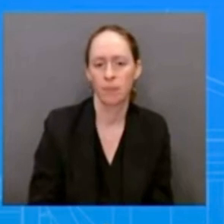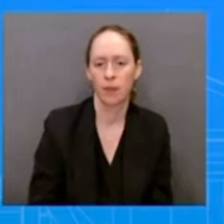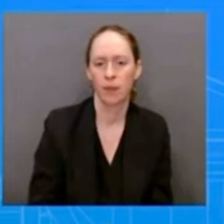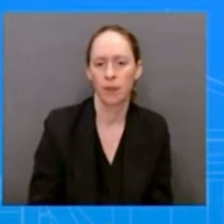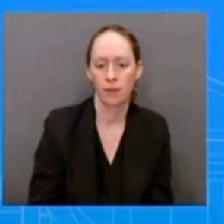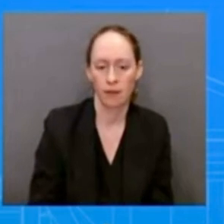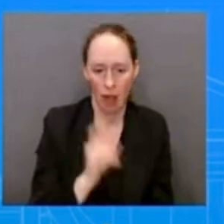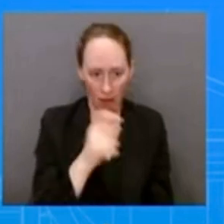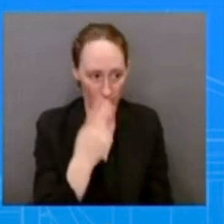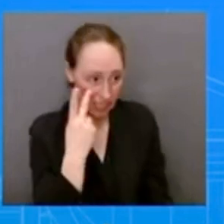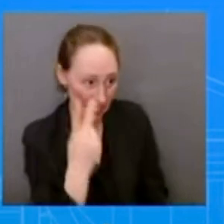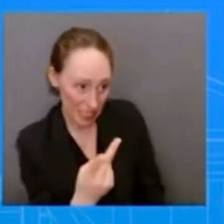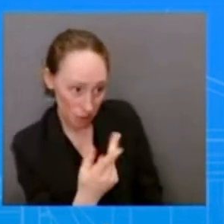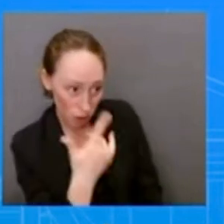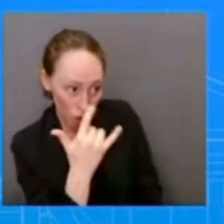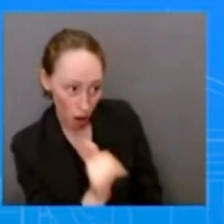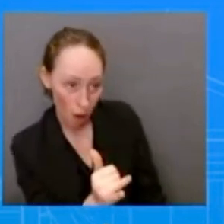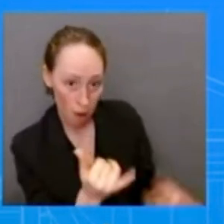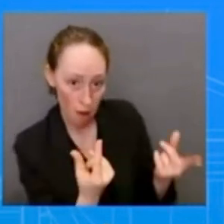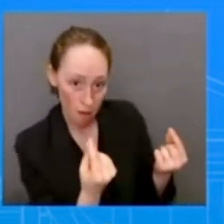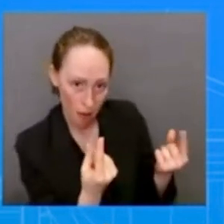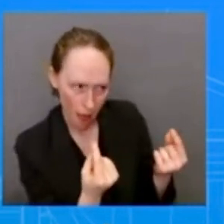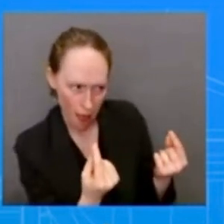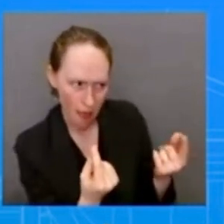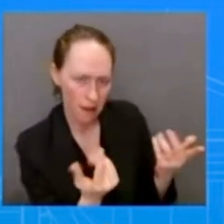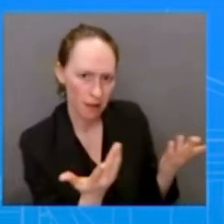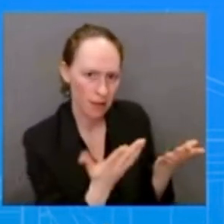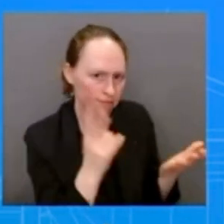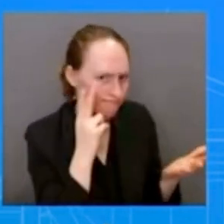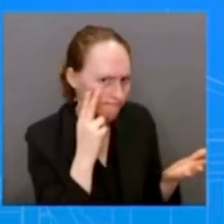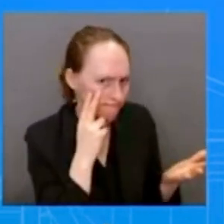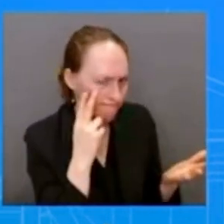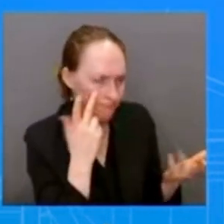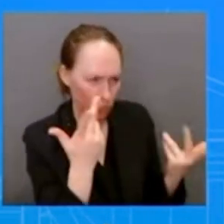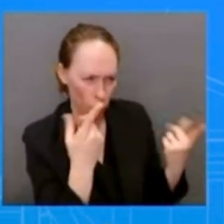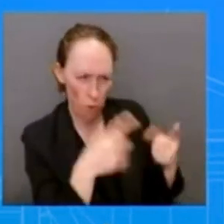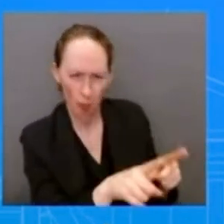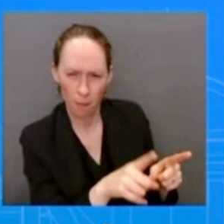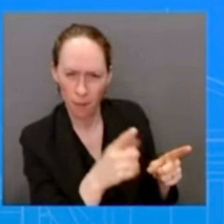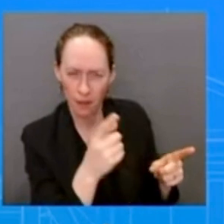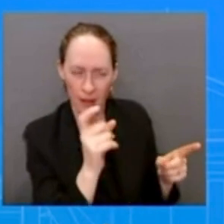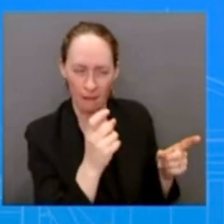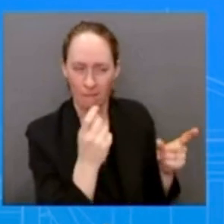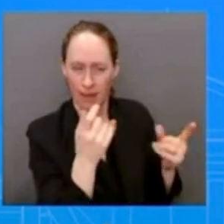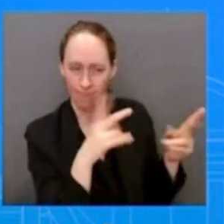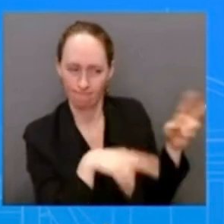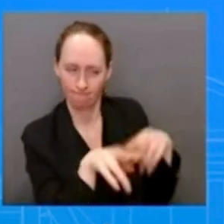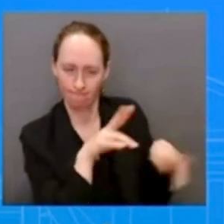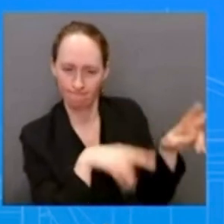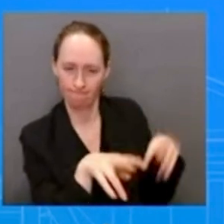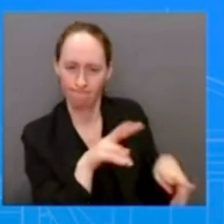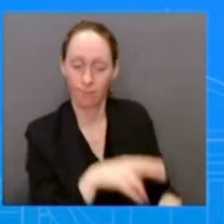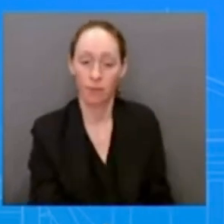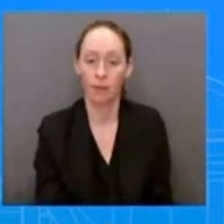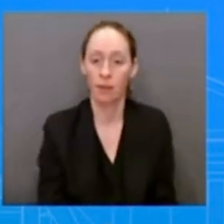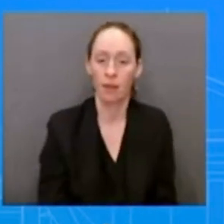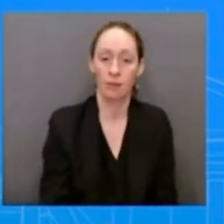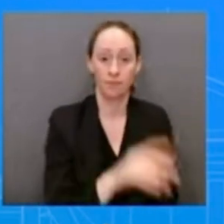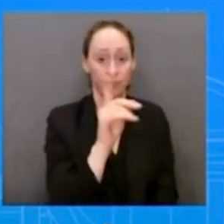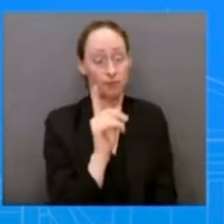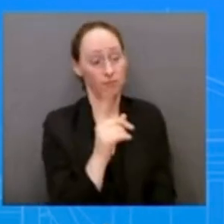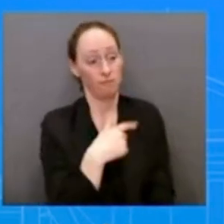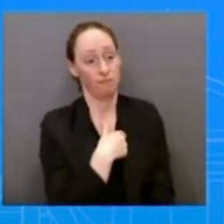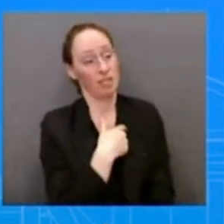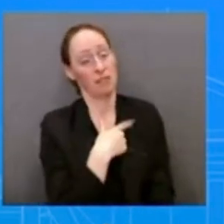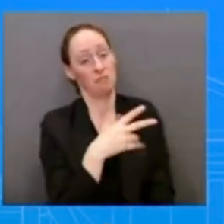understand it it's it certainly doesn't uh just at face value it doesn't appear like there will be some huge impact